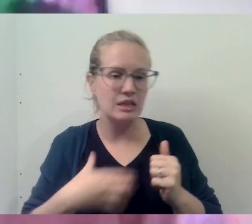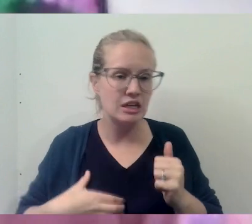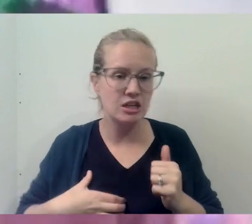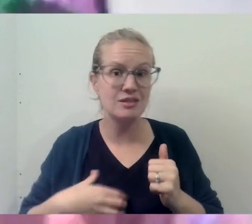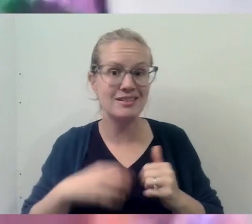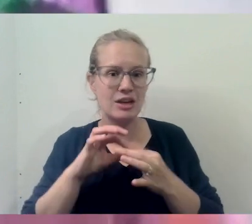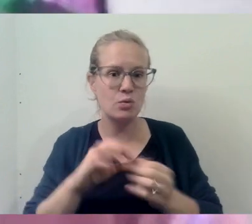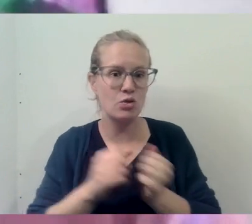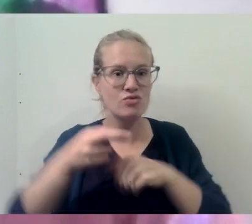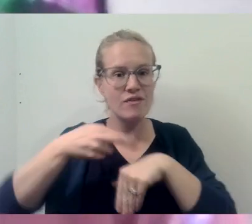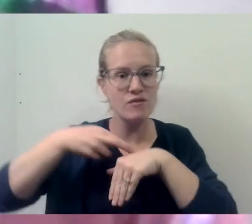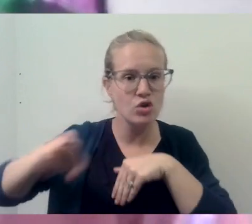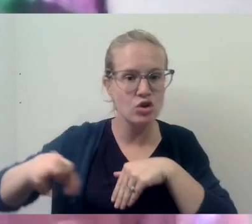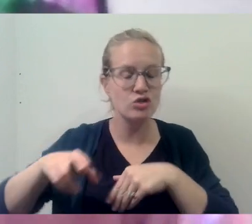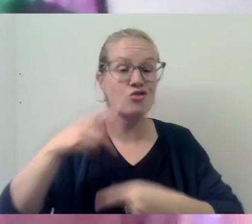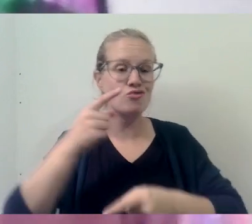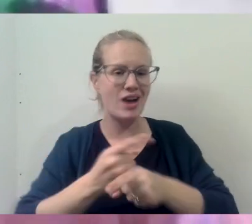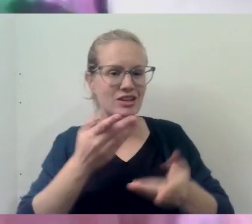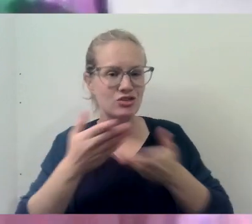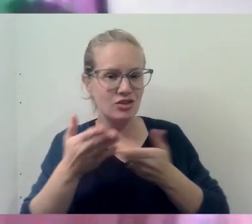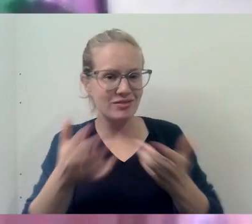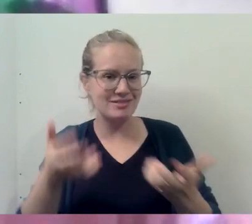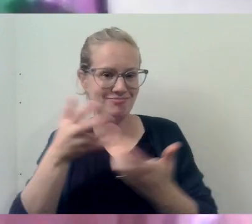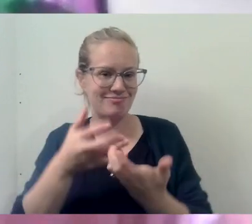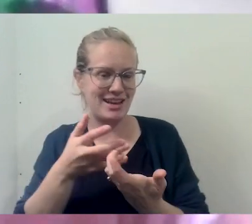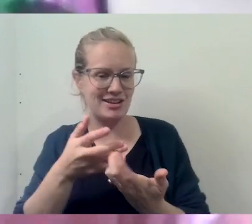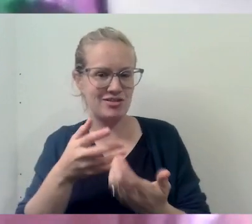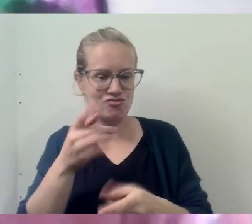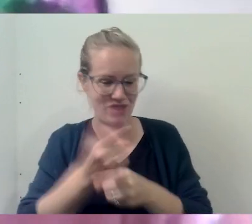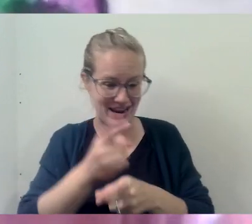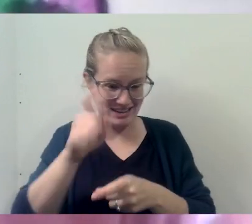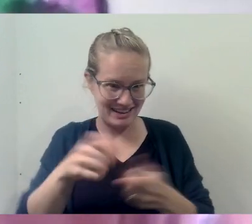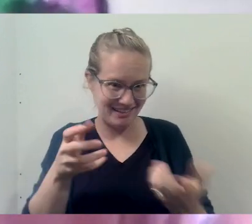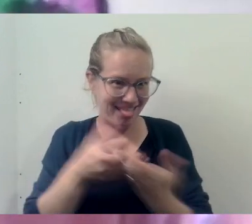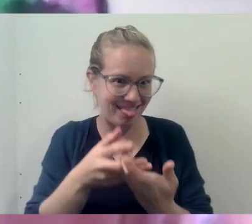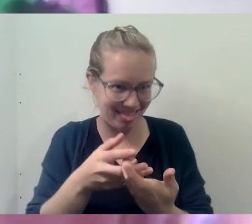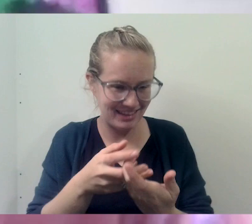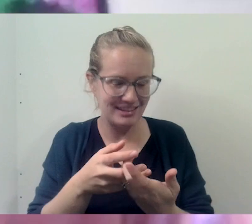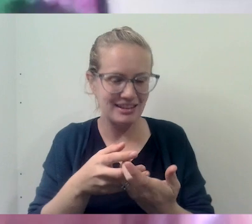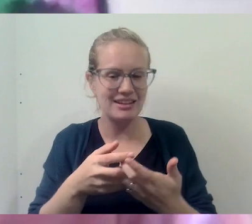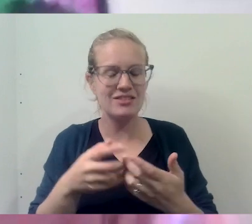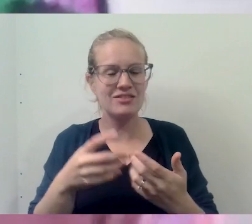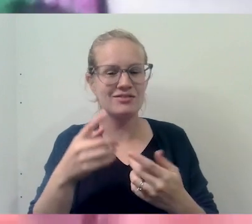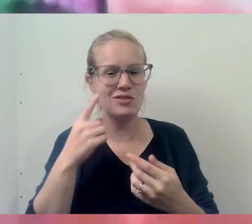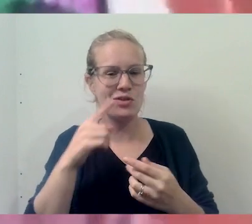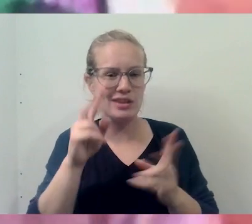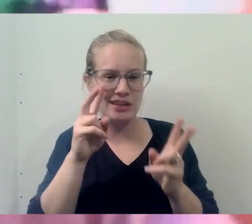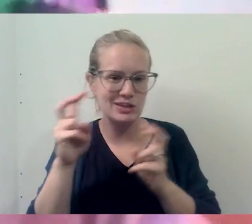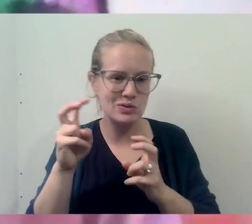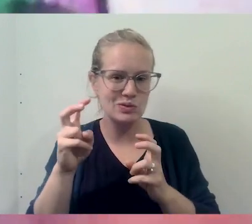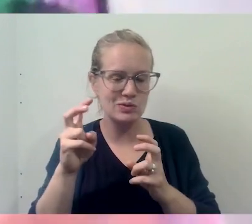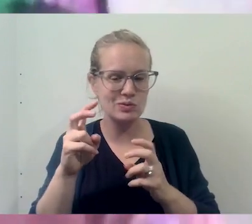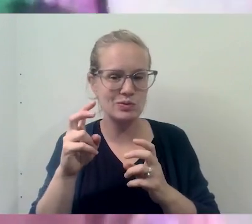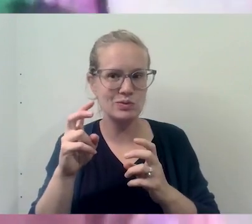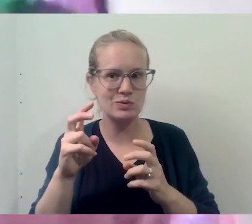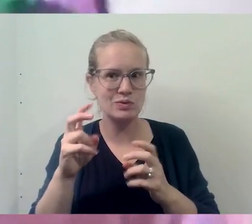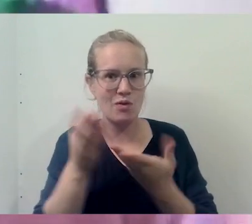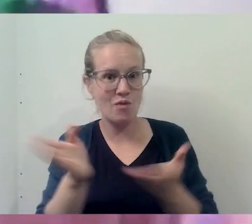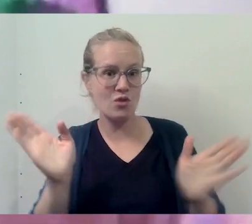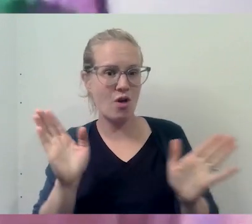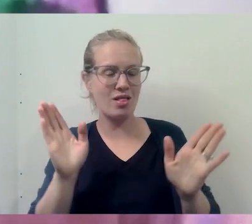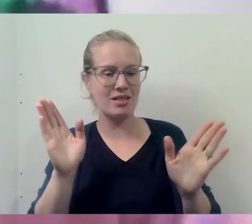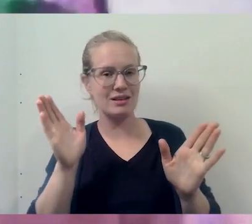getting people the right service for the right kind of, um, um, issue that they're experiencing and, and a kind of a, uh, overall kind of